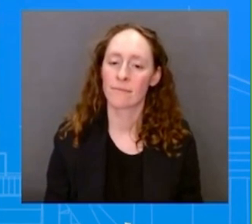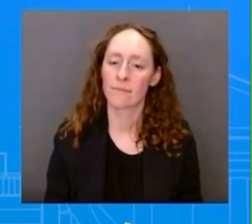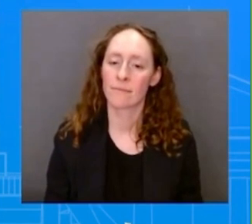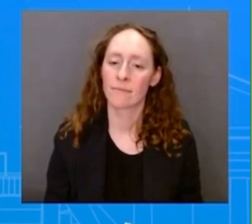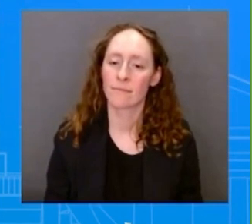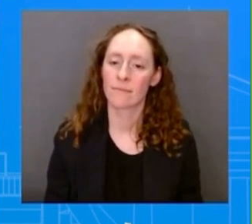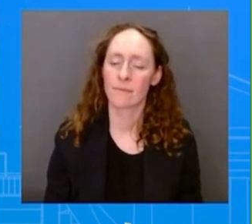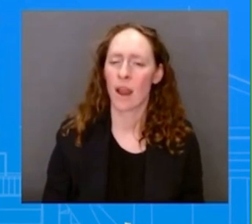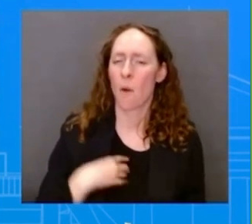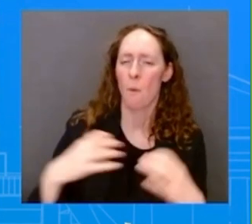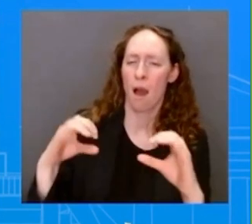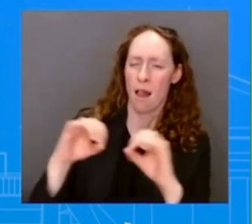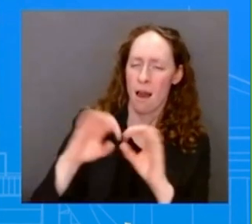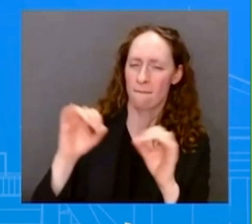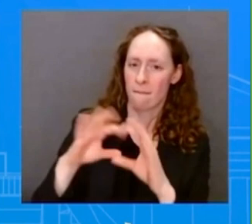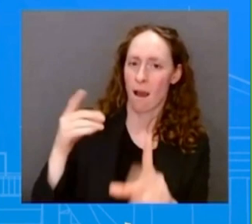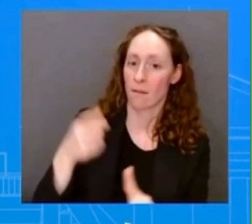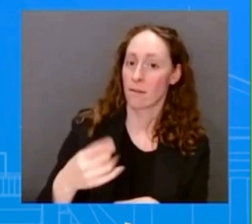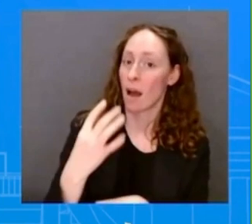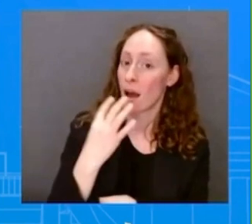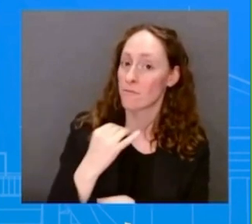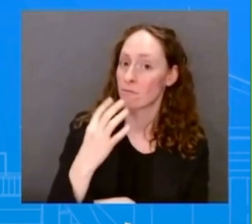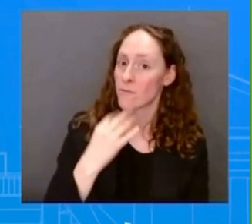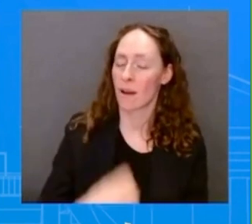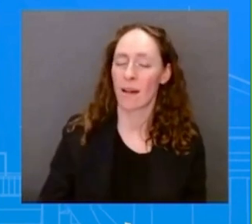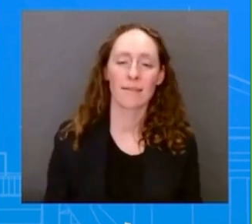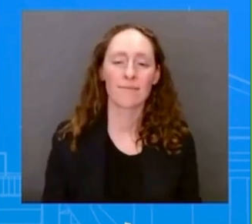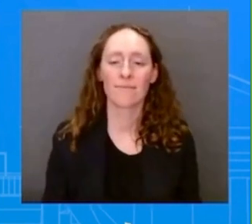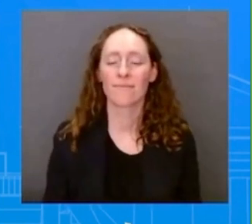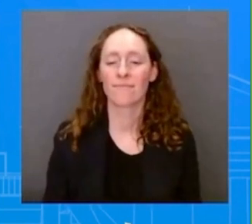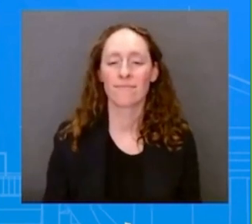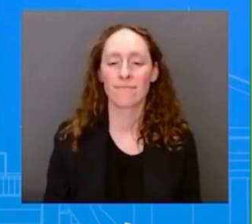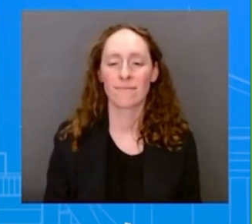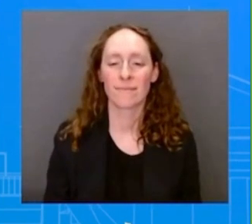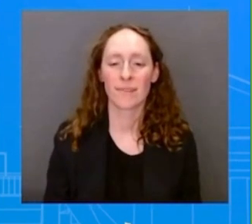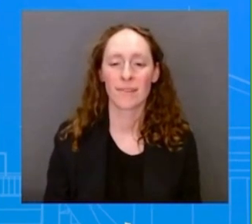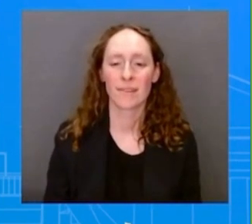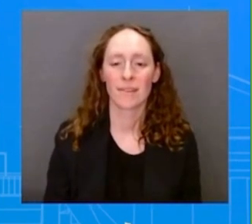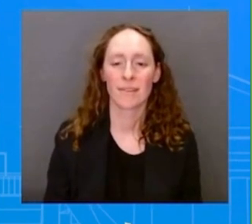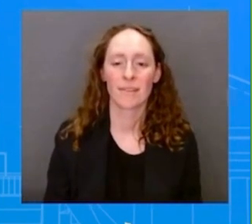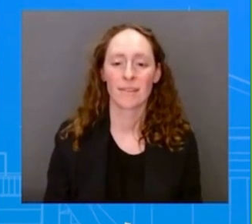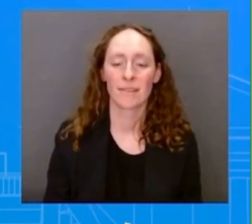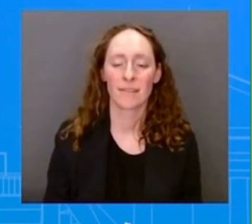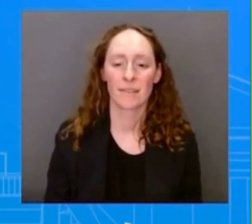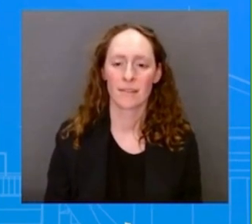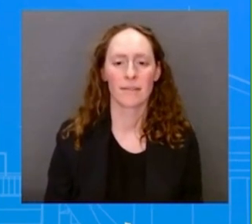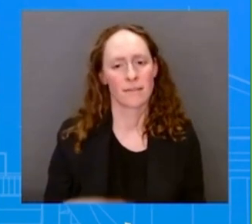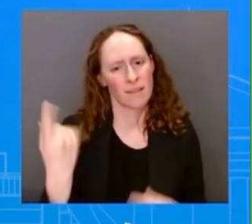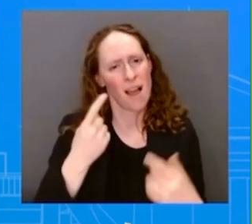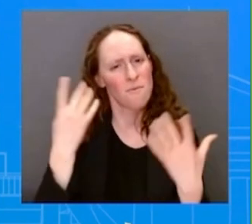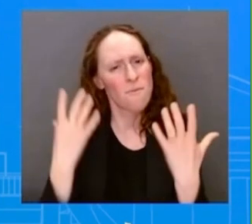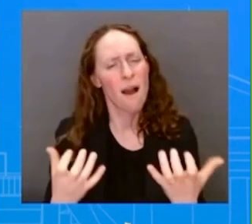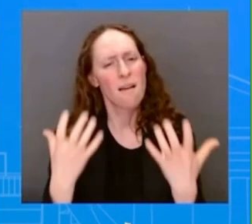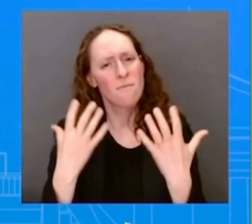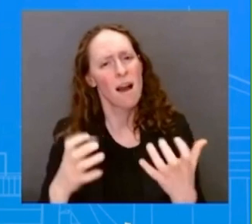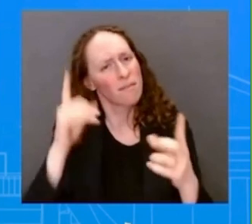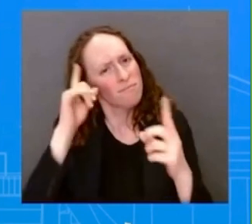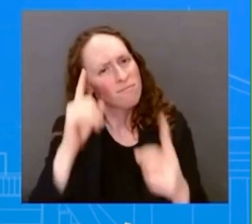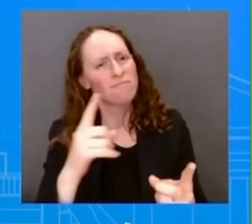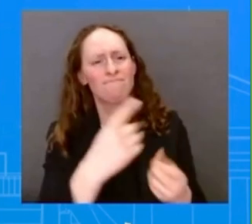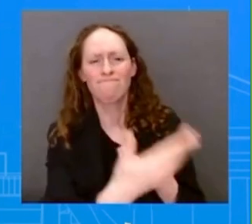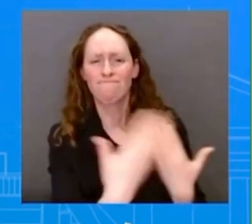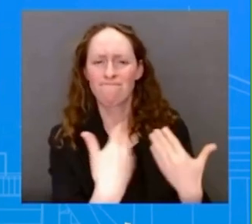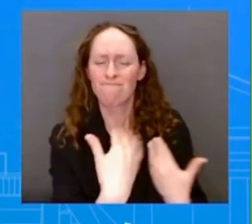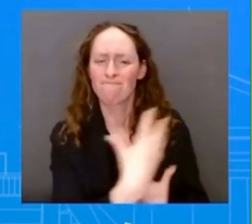about urging the Israeli government to find a compromise as quickly as possible. The President also said yesterday he hopes that he, the Prime Minister,